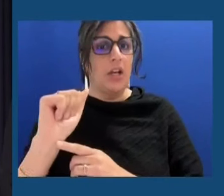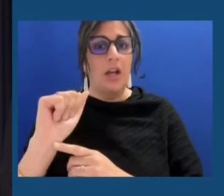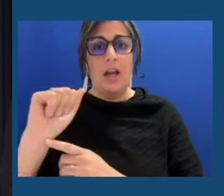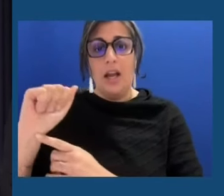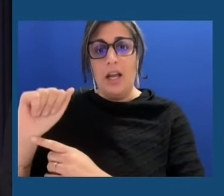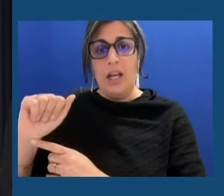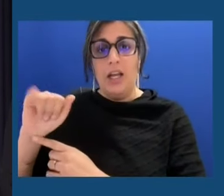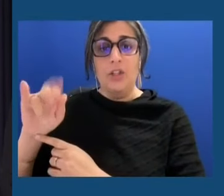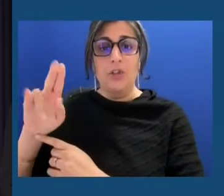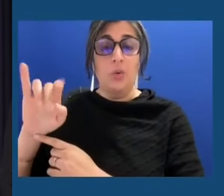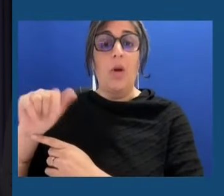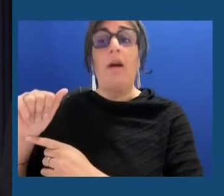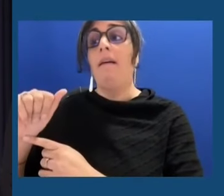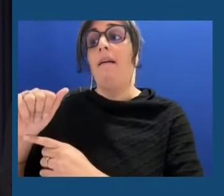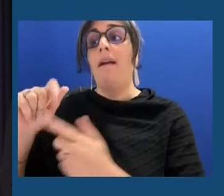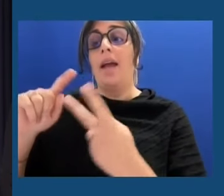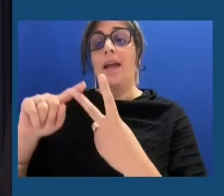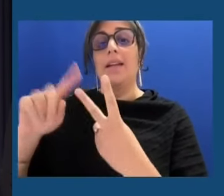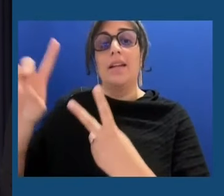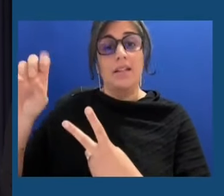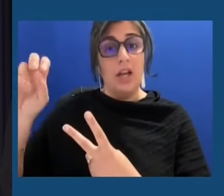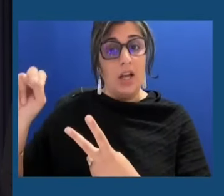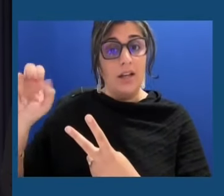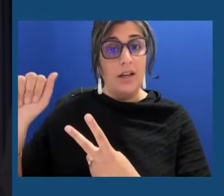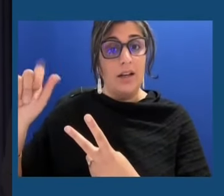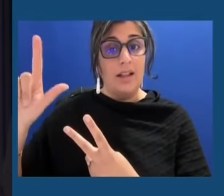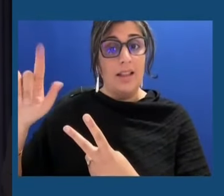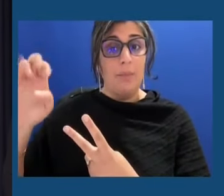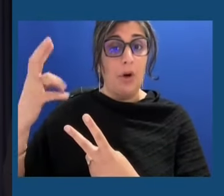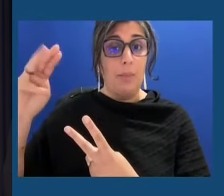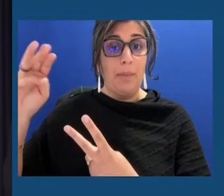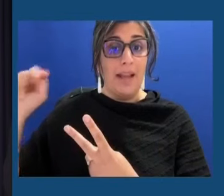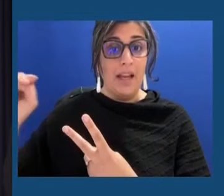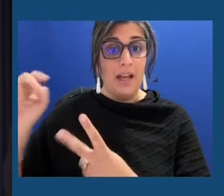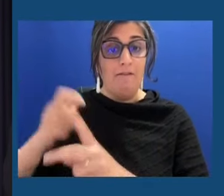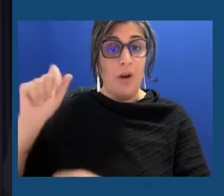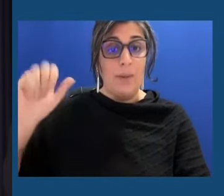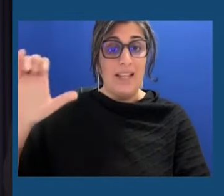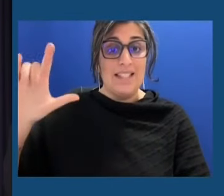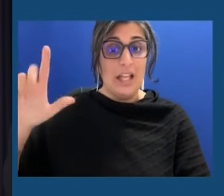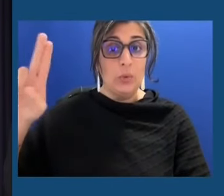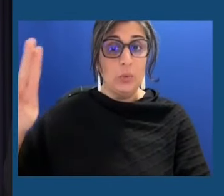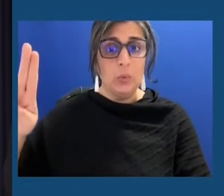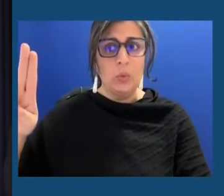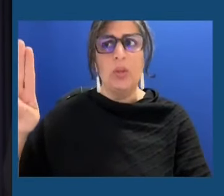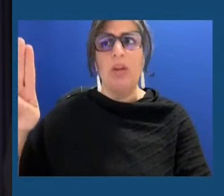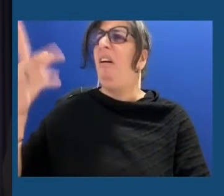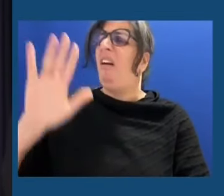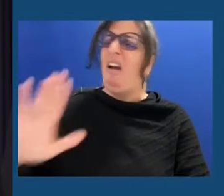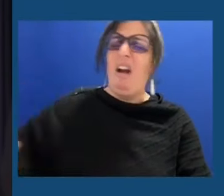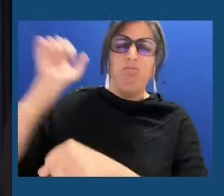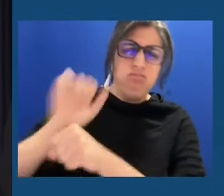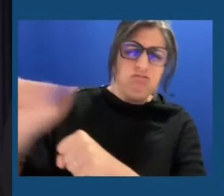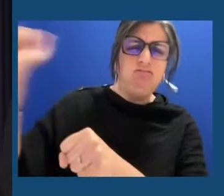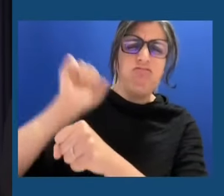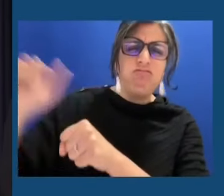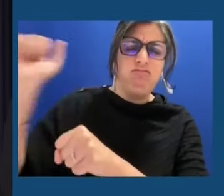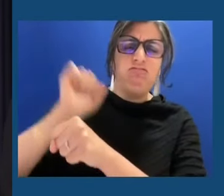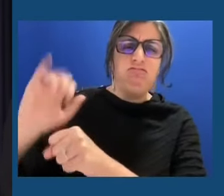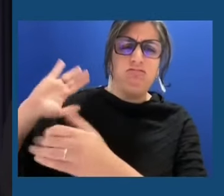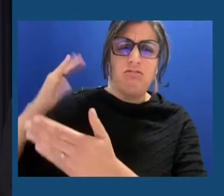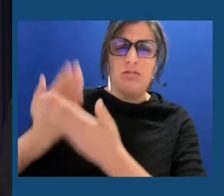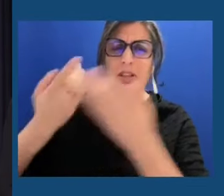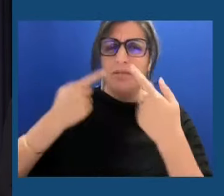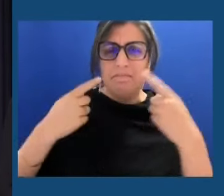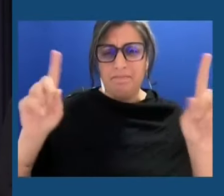and Donna Lieberman of ACLU for all that they have done to get us to that point. Thank you to all of those who